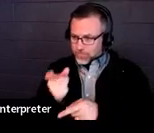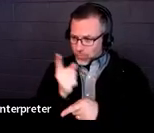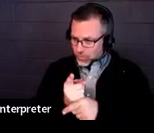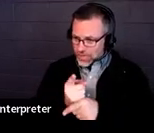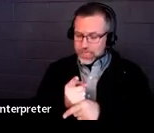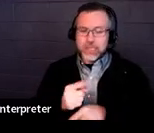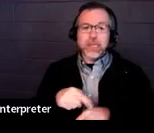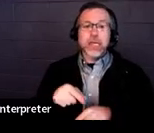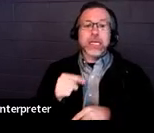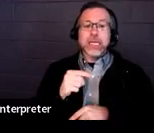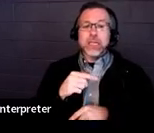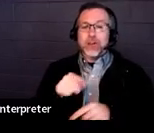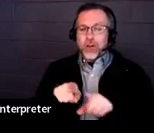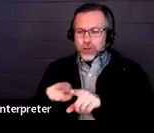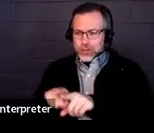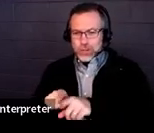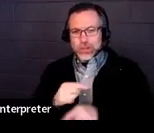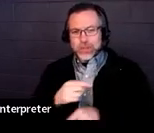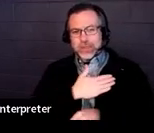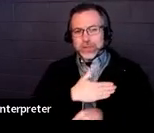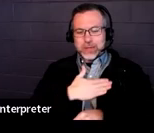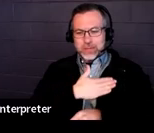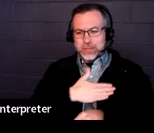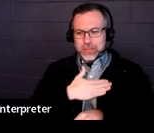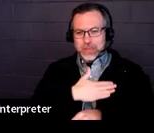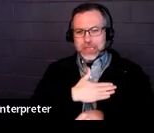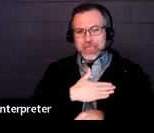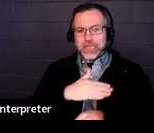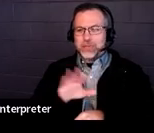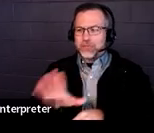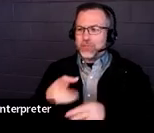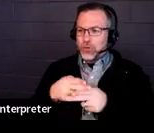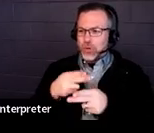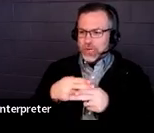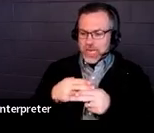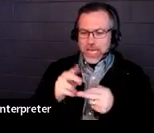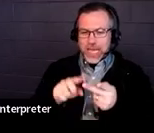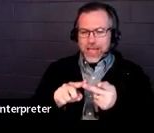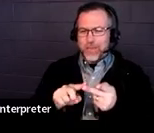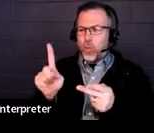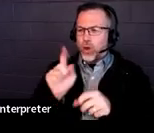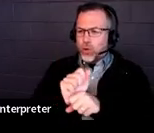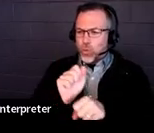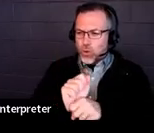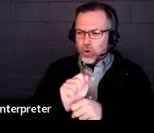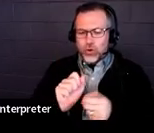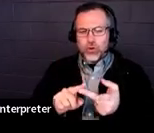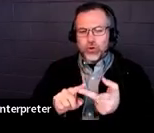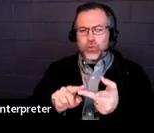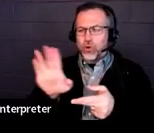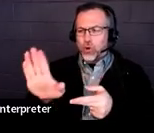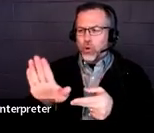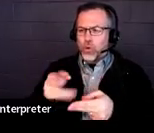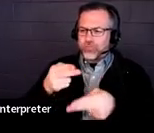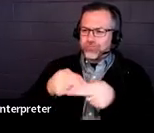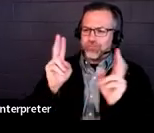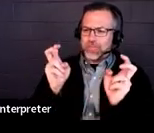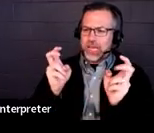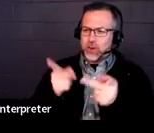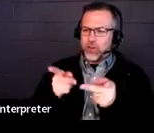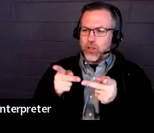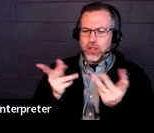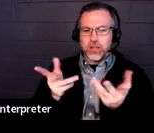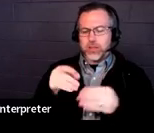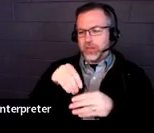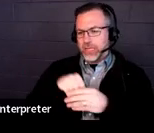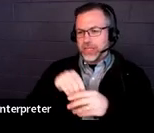would not mind taking a moment to dropping your name, position and district in the chat so that others know who is here,